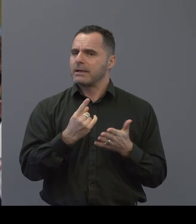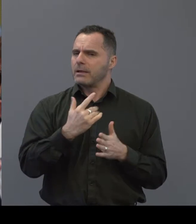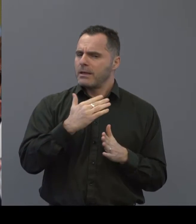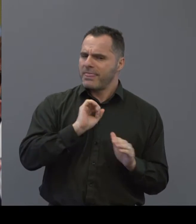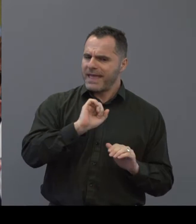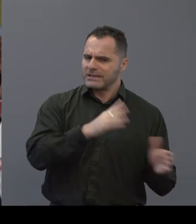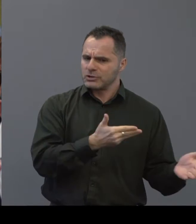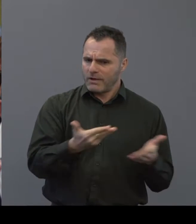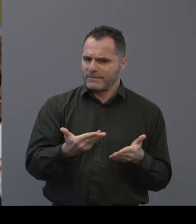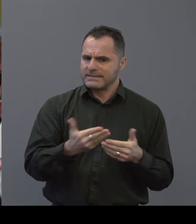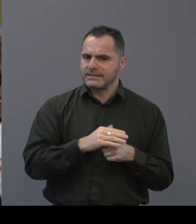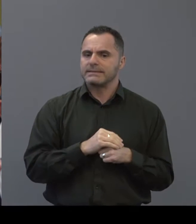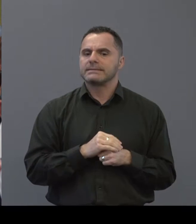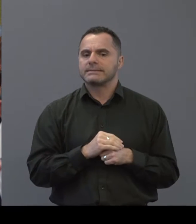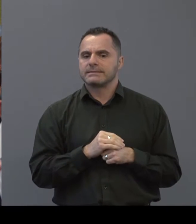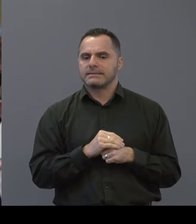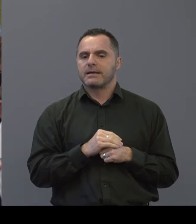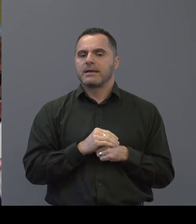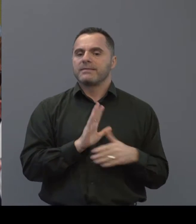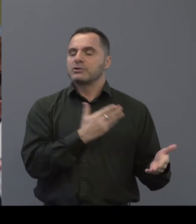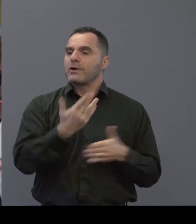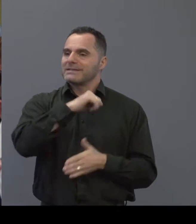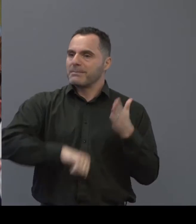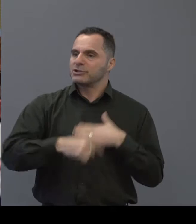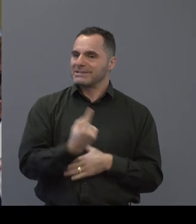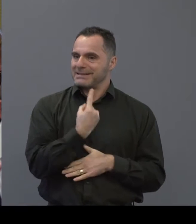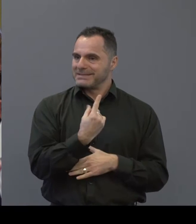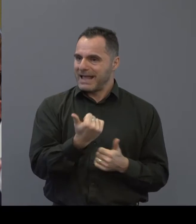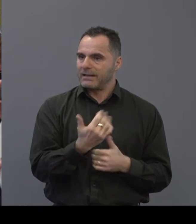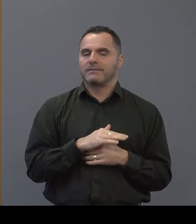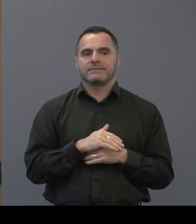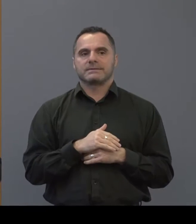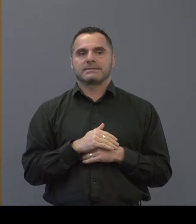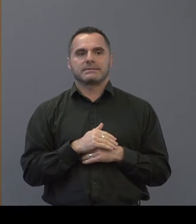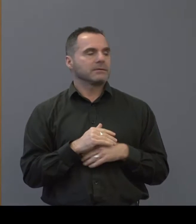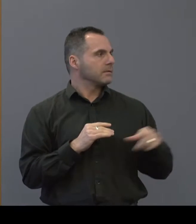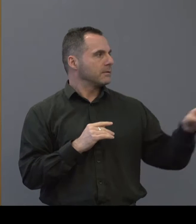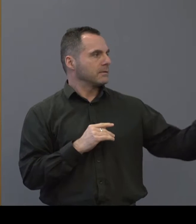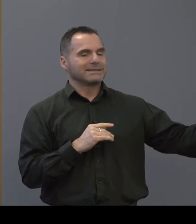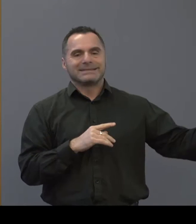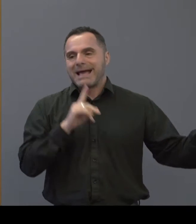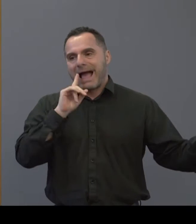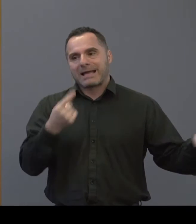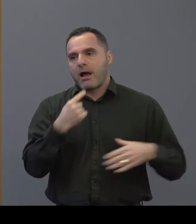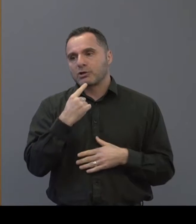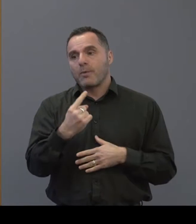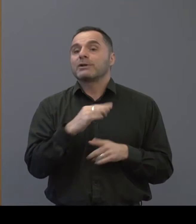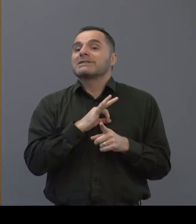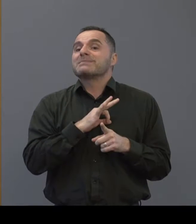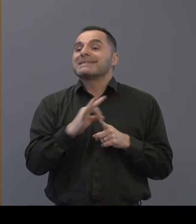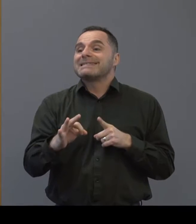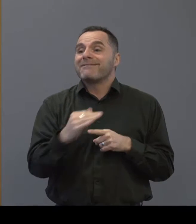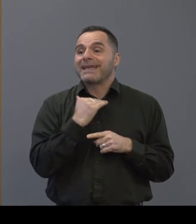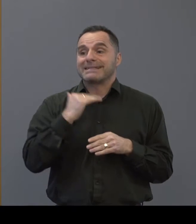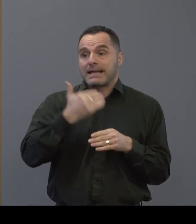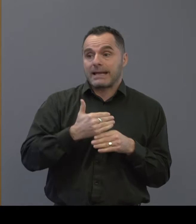accredited what what kind of deadline do you have in mind for that to happen so i'm not i'm not going to comment on a specific deadline but i think it